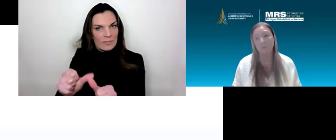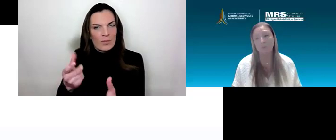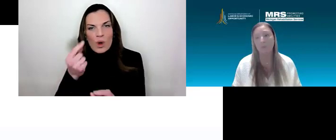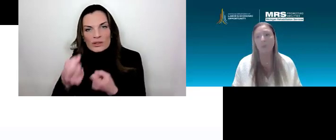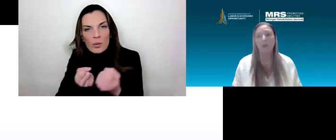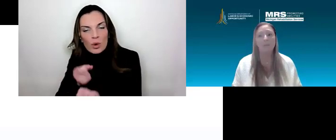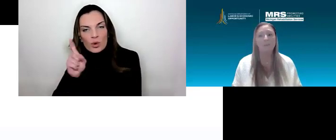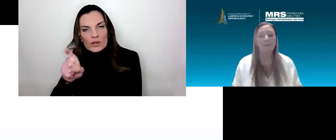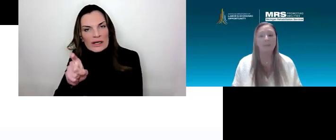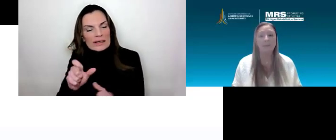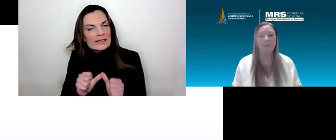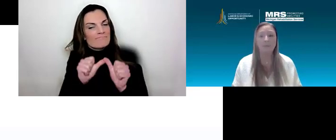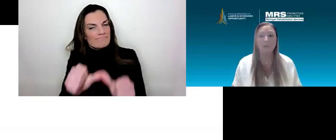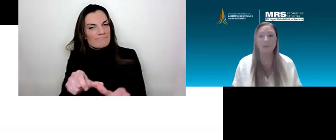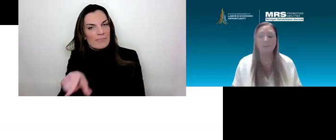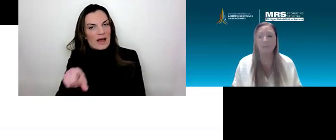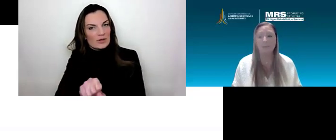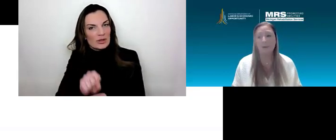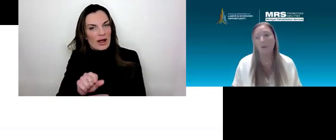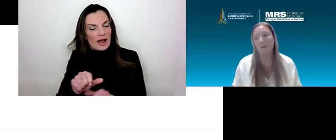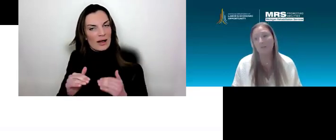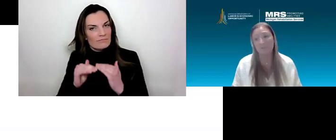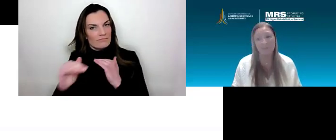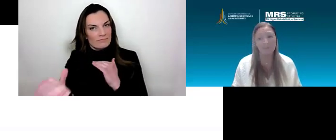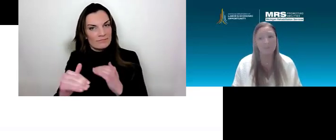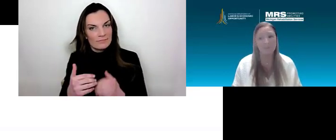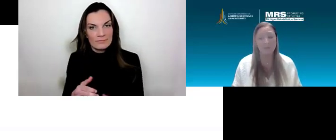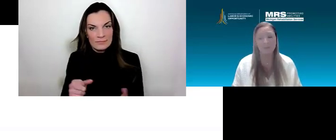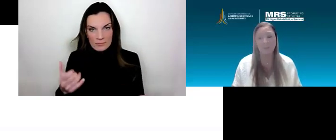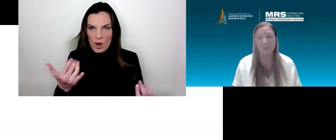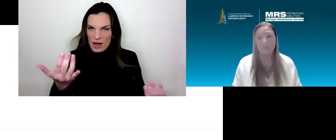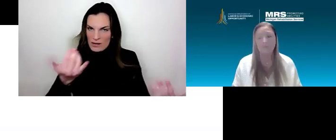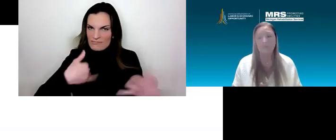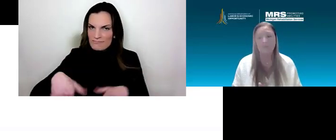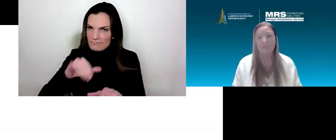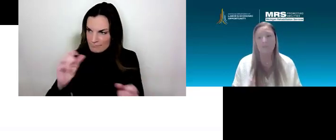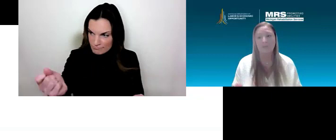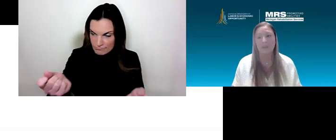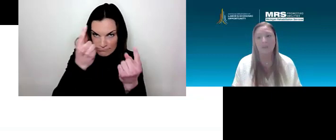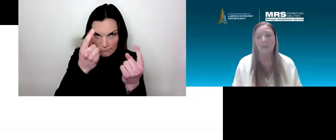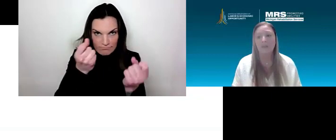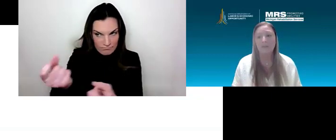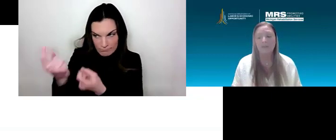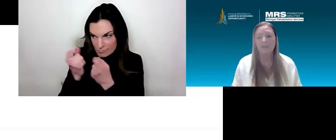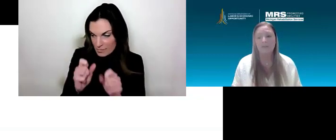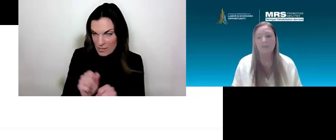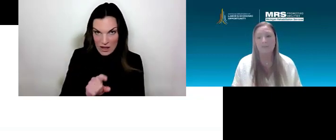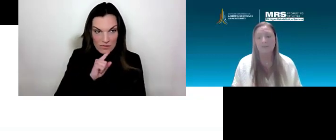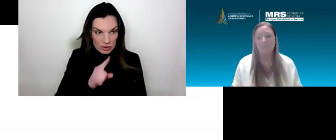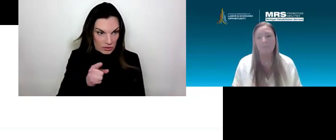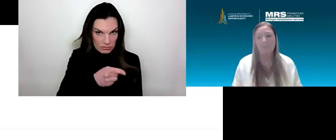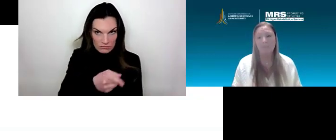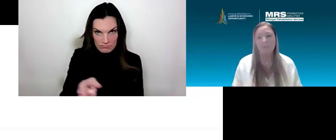in place, making sure that we are all on the same, you know, page and making sure that the individual can be successful.